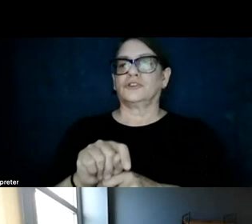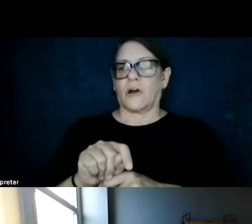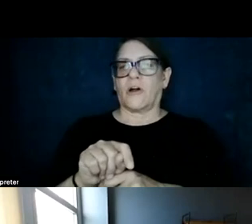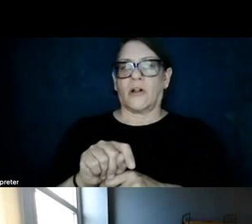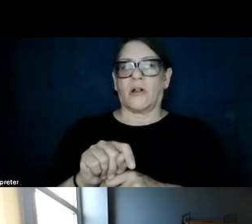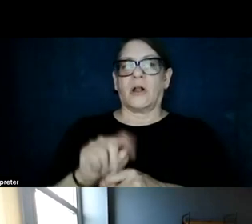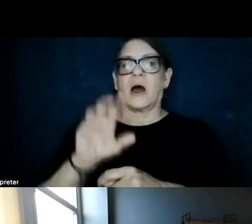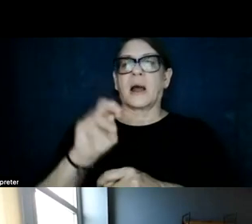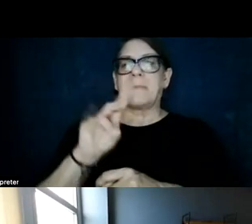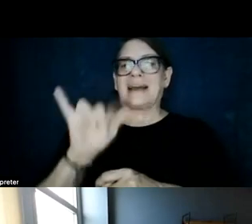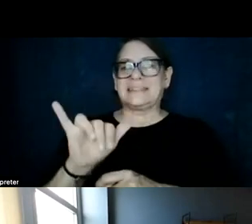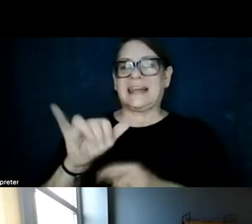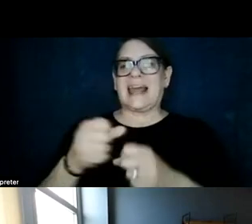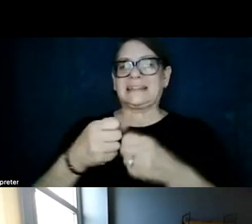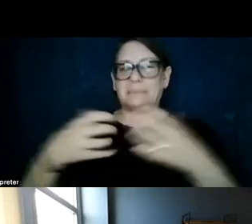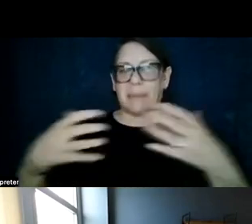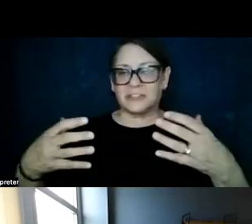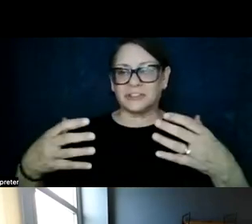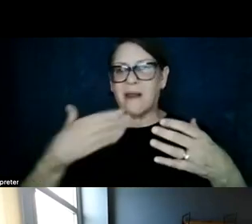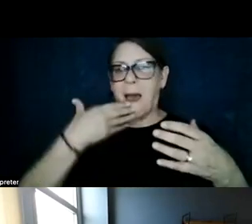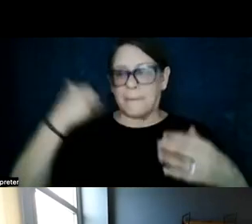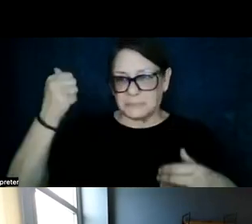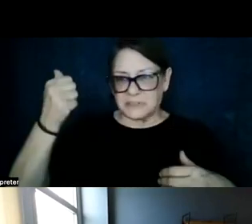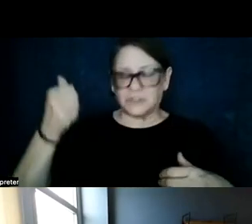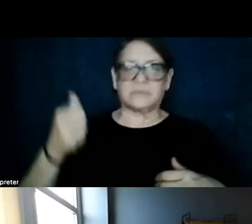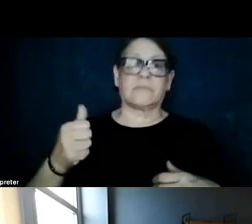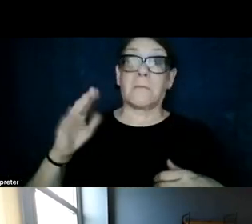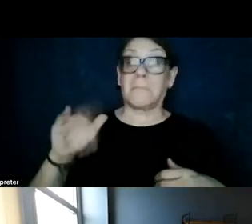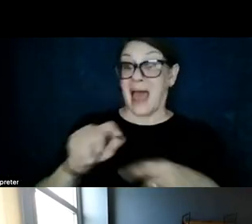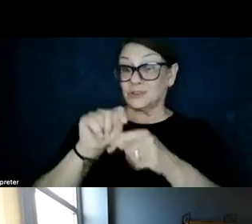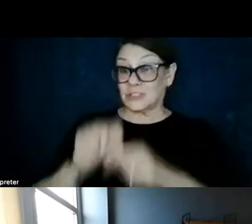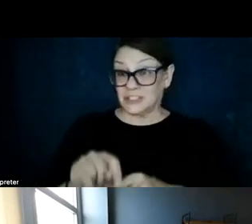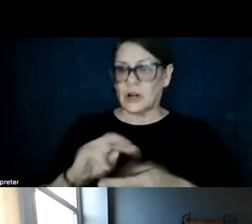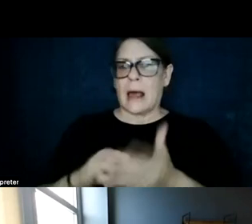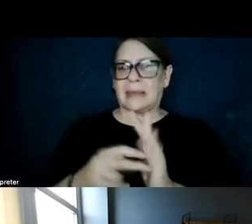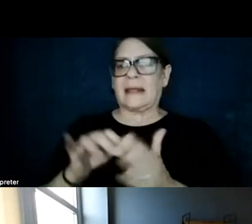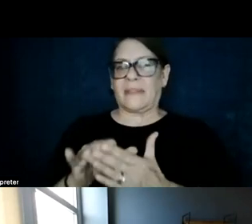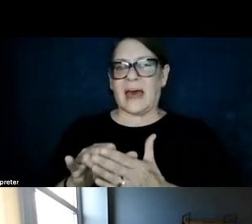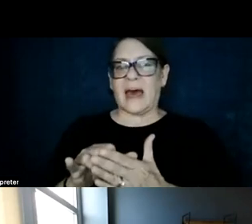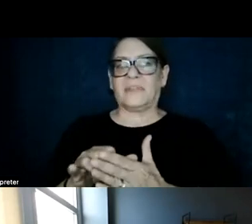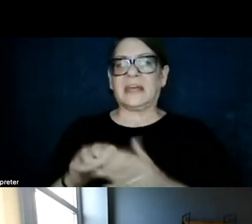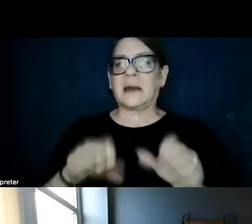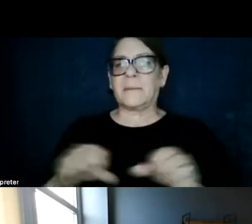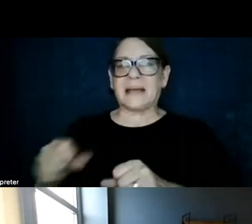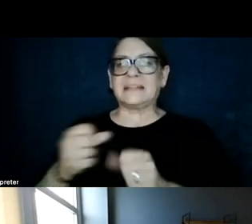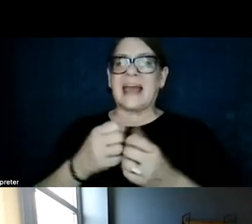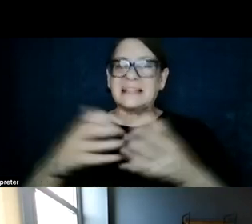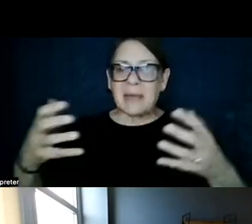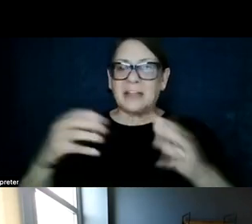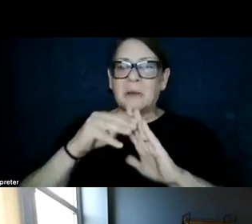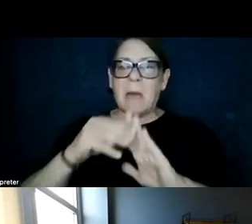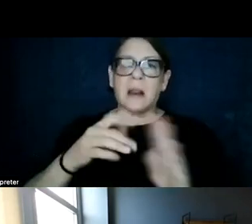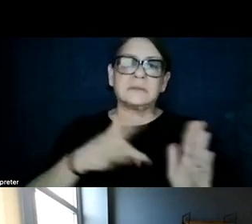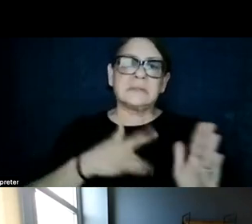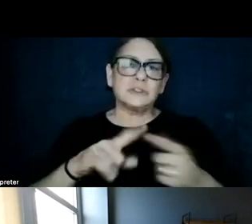expansion optimization model. By traditional, I mean that the capacity expansion model is typically what is used